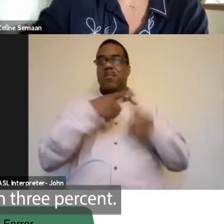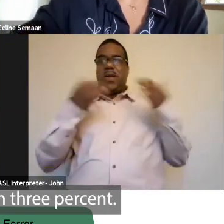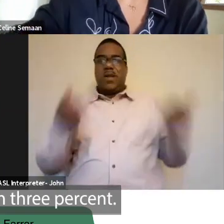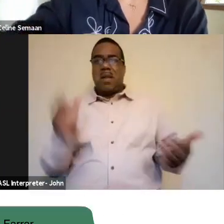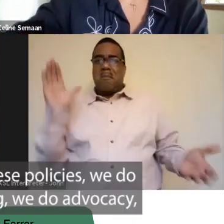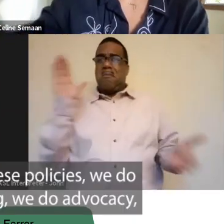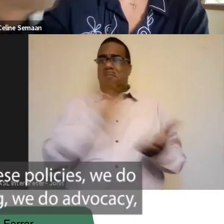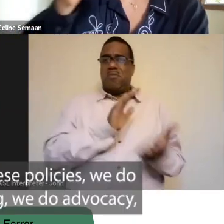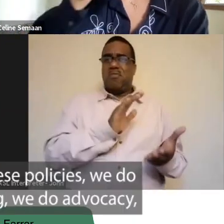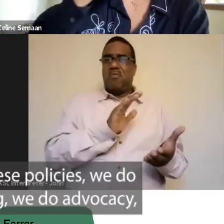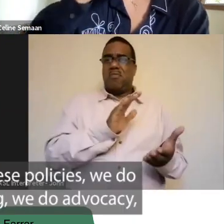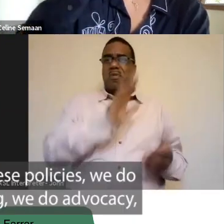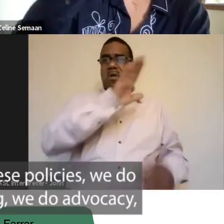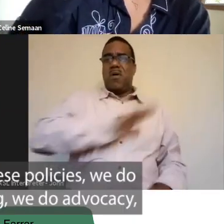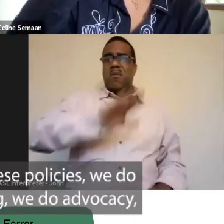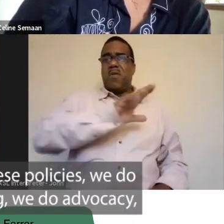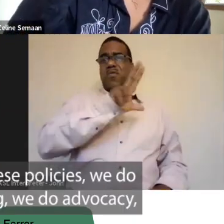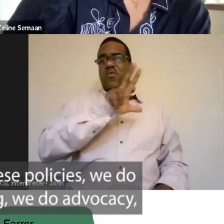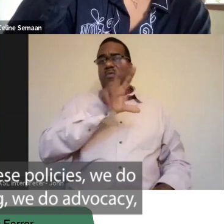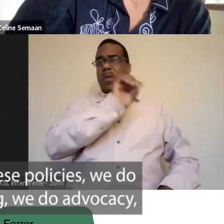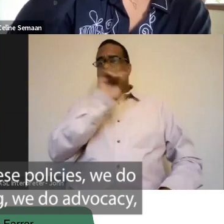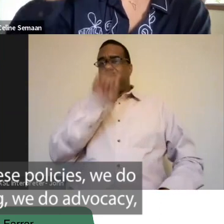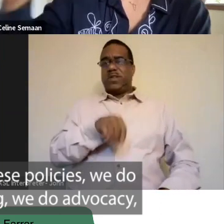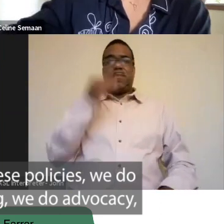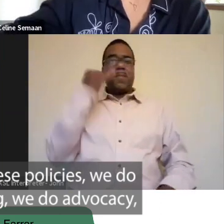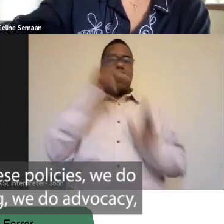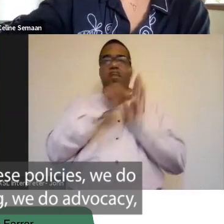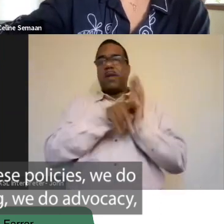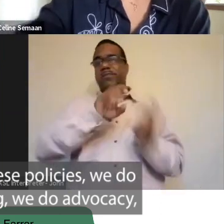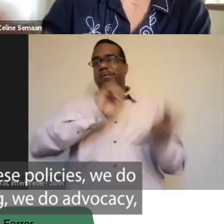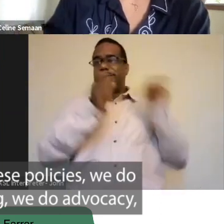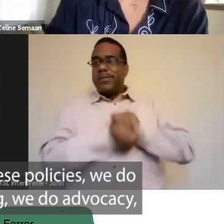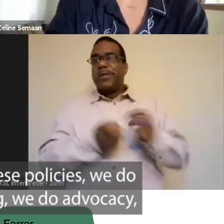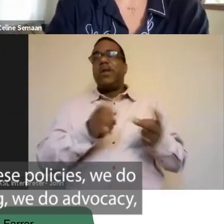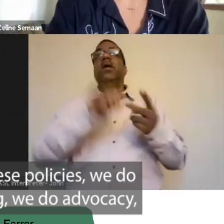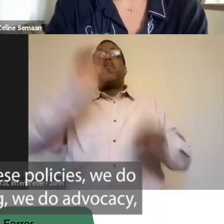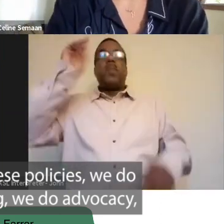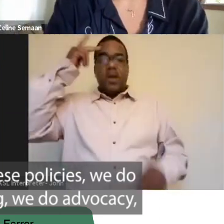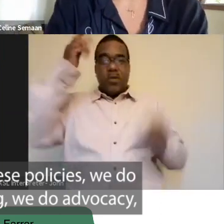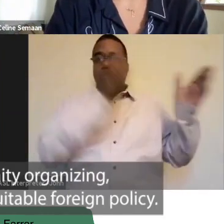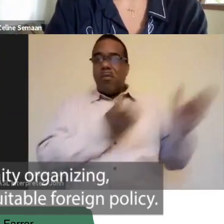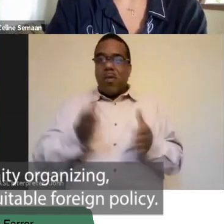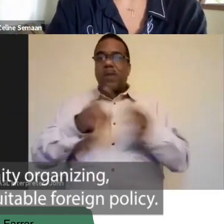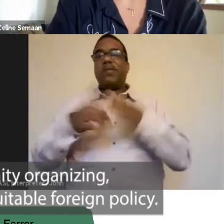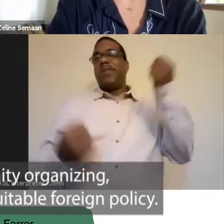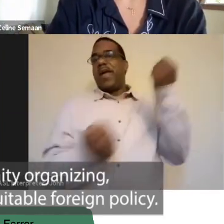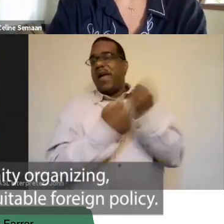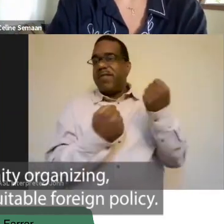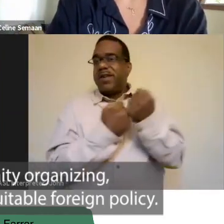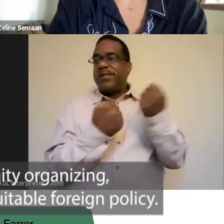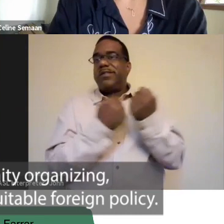3%. So, if we change these policies, we do political organizing, we do advocacy, we do